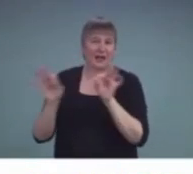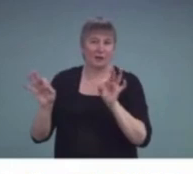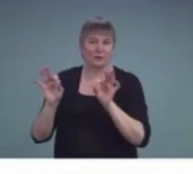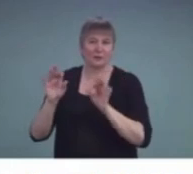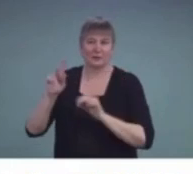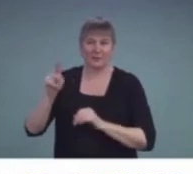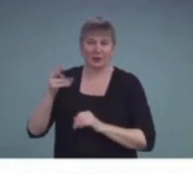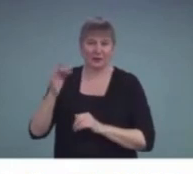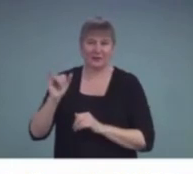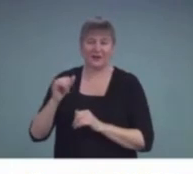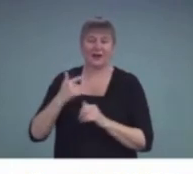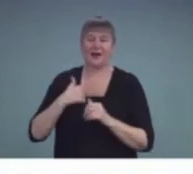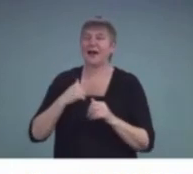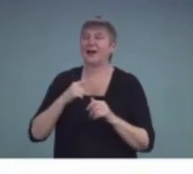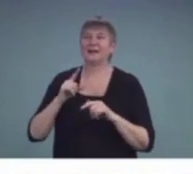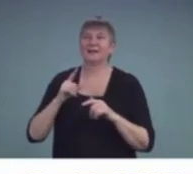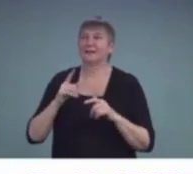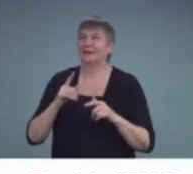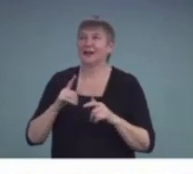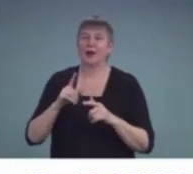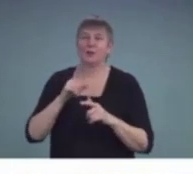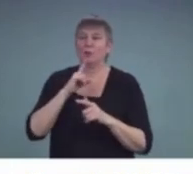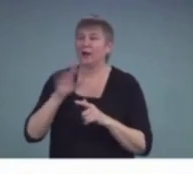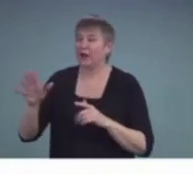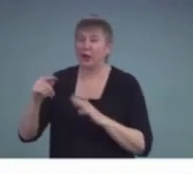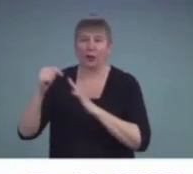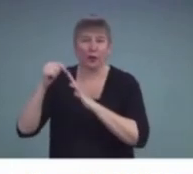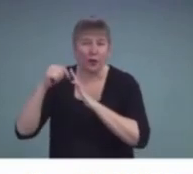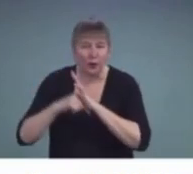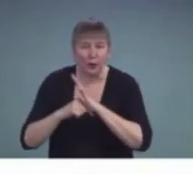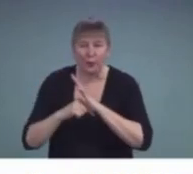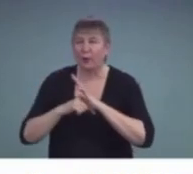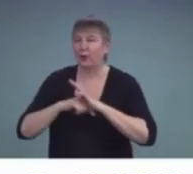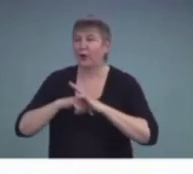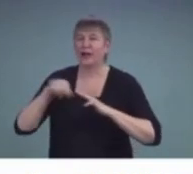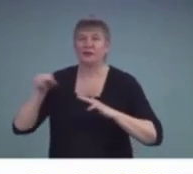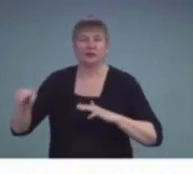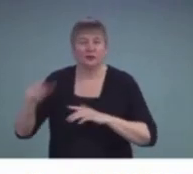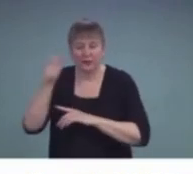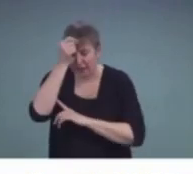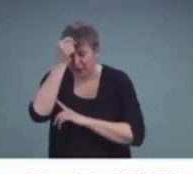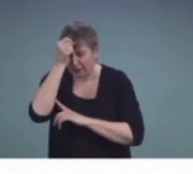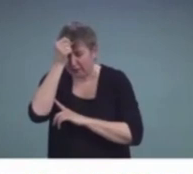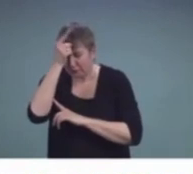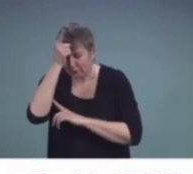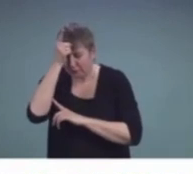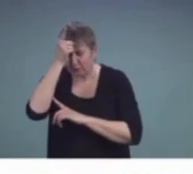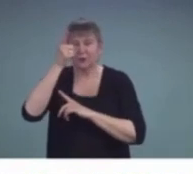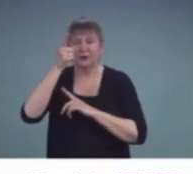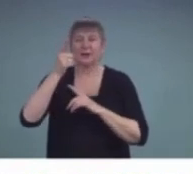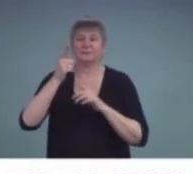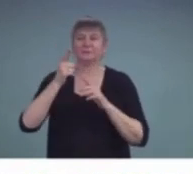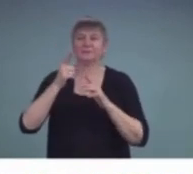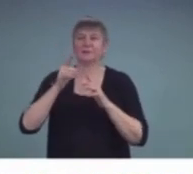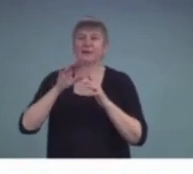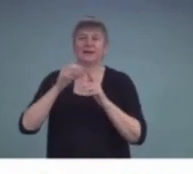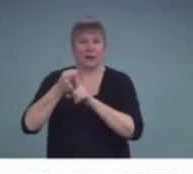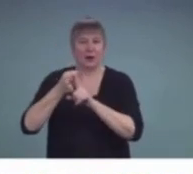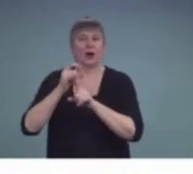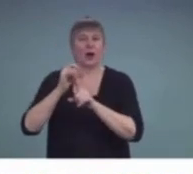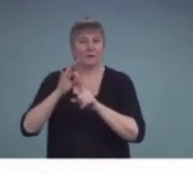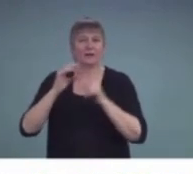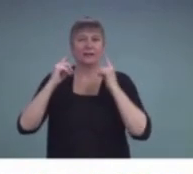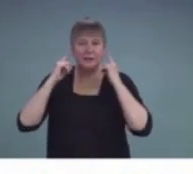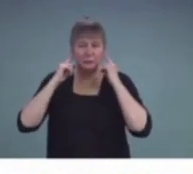how thorough she was and how much she understood the implications of hearing impairment